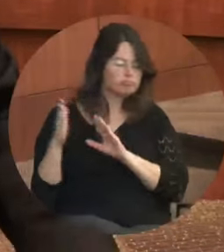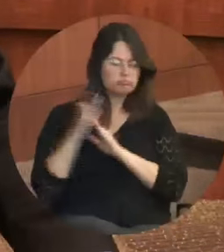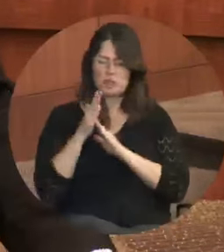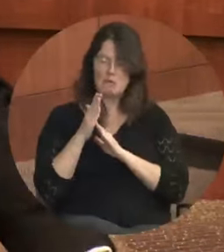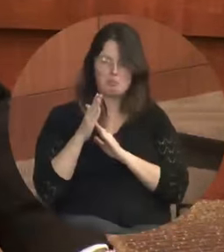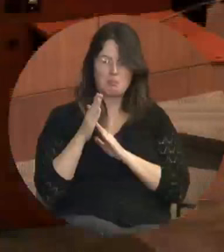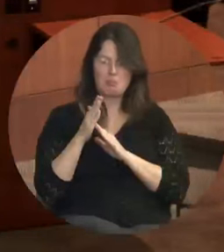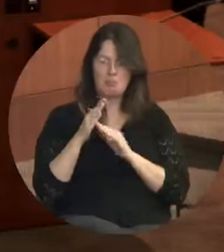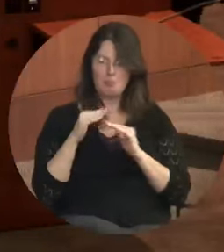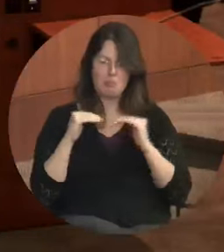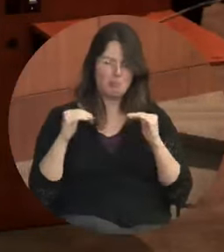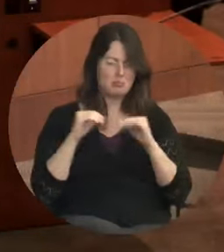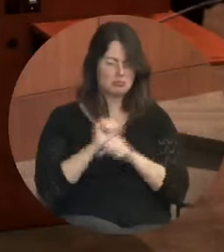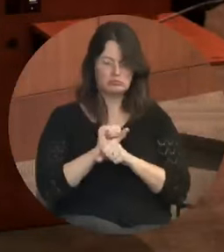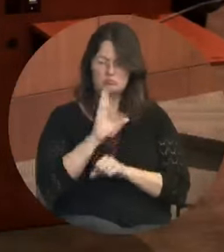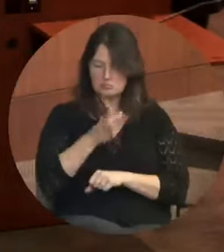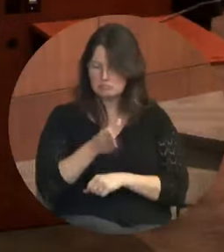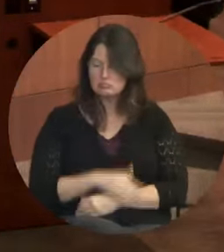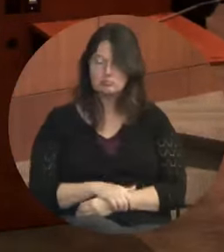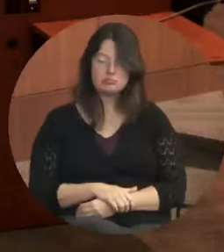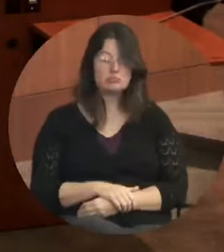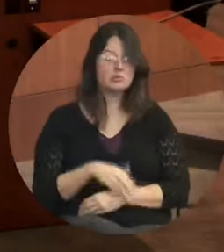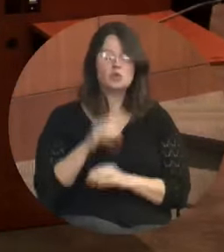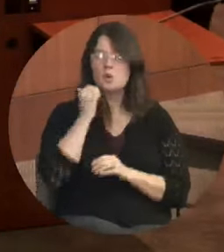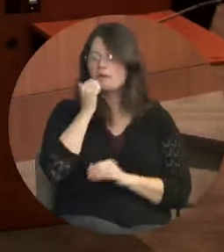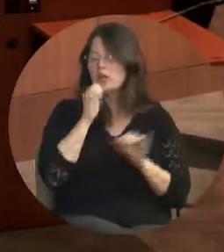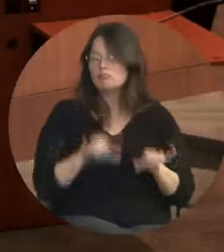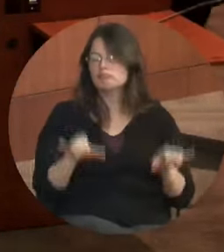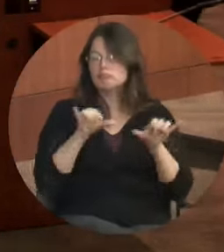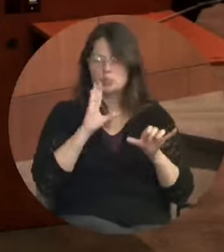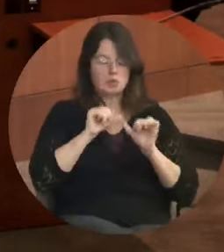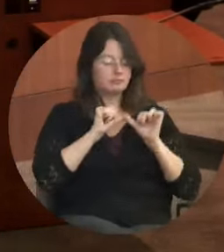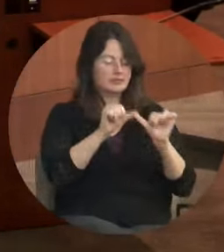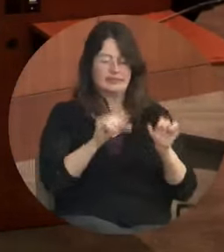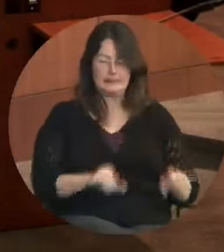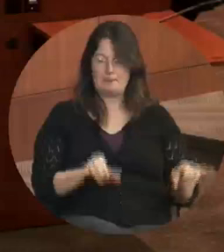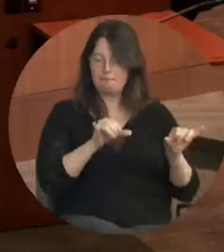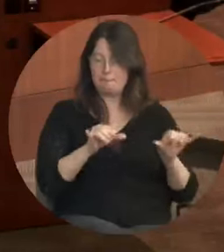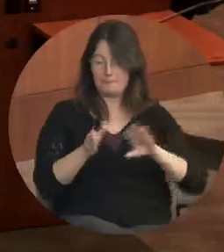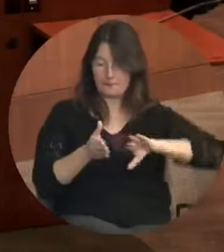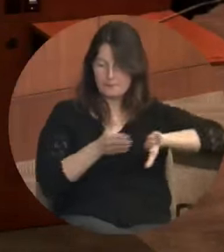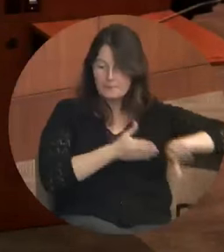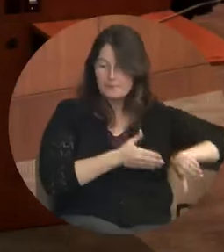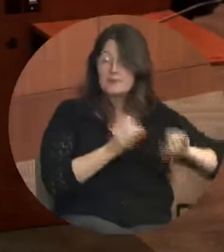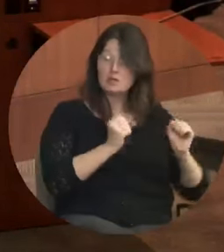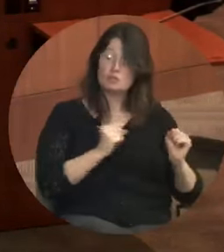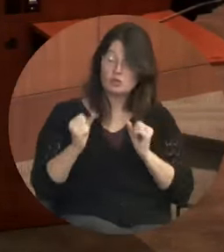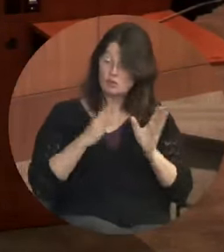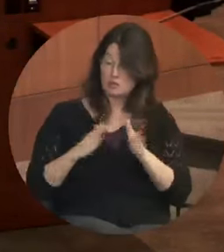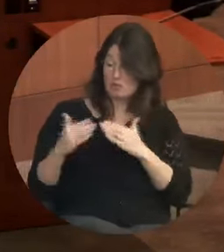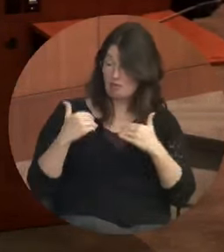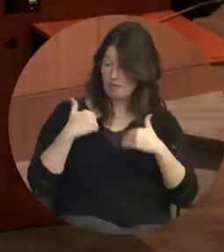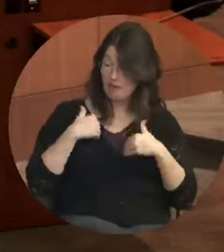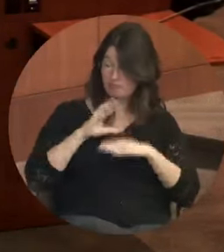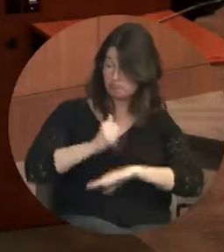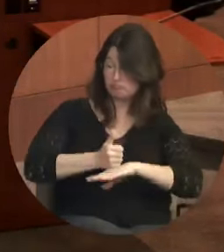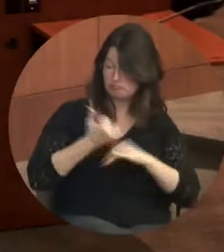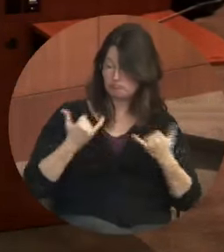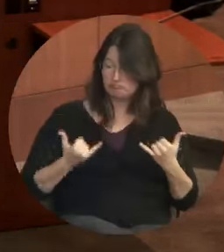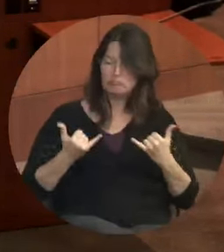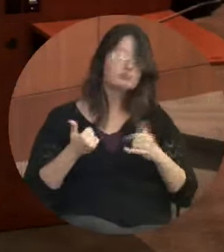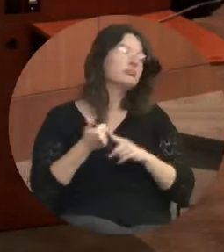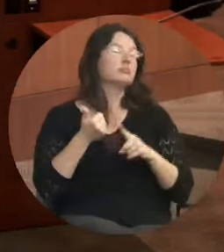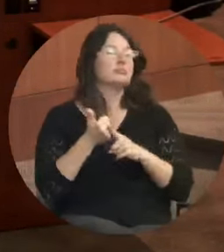So day-to-day operations will continue as before. The strategic plan that we have moves away from the